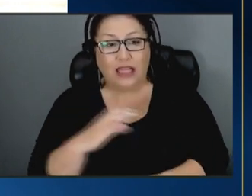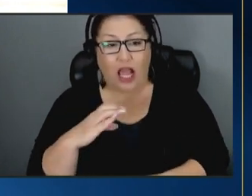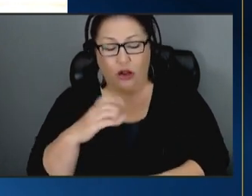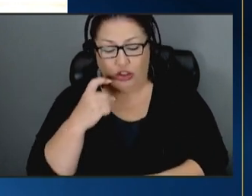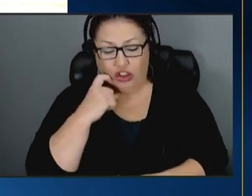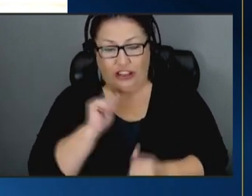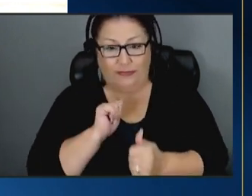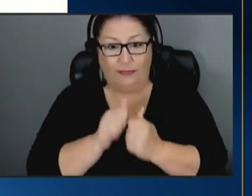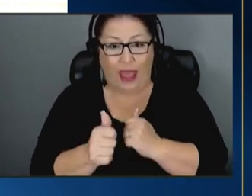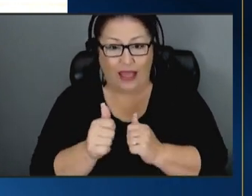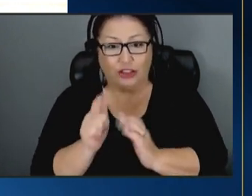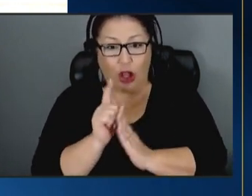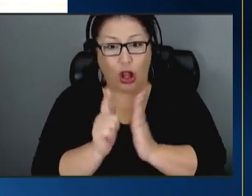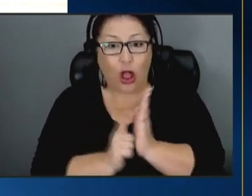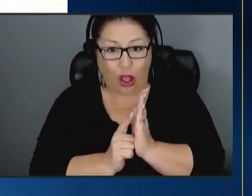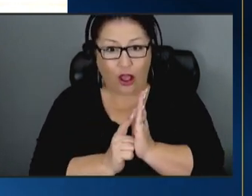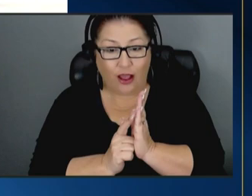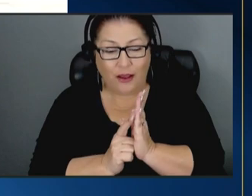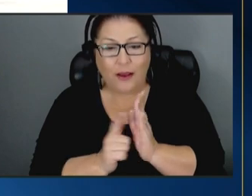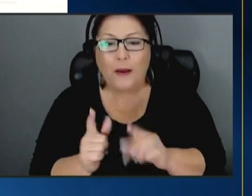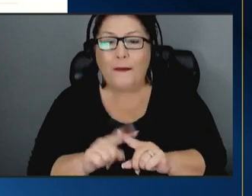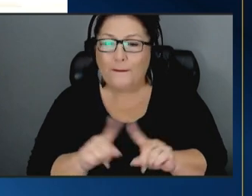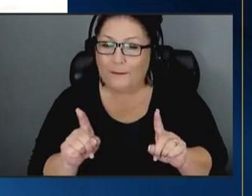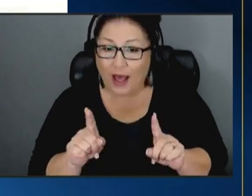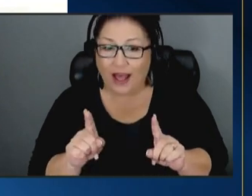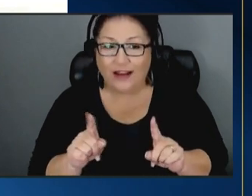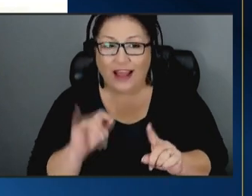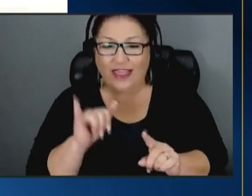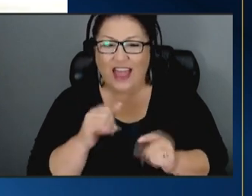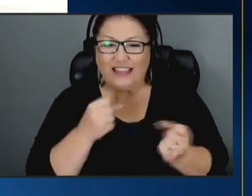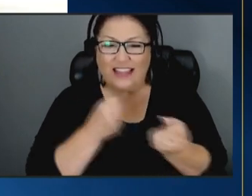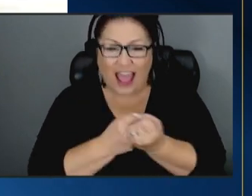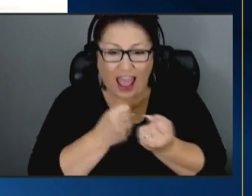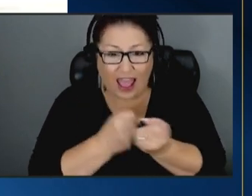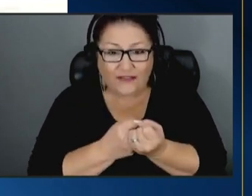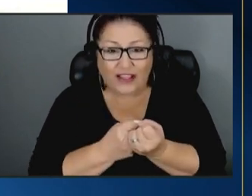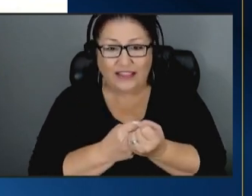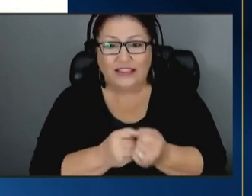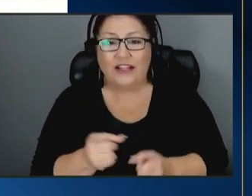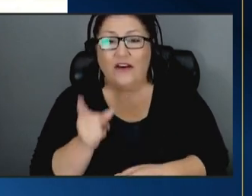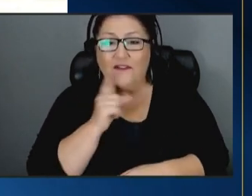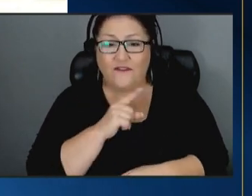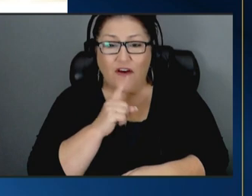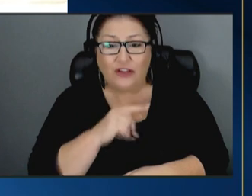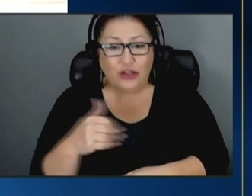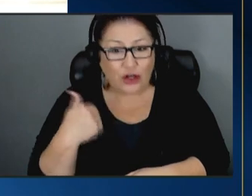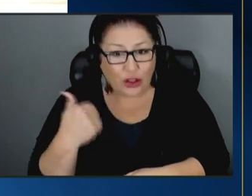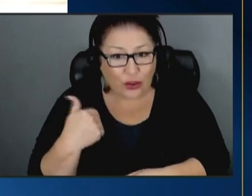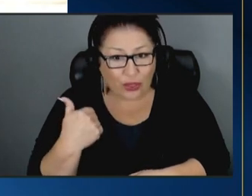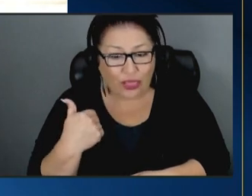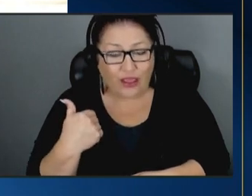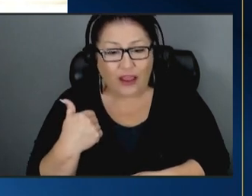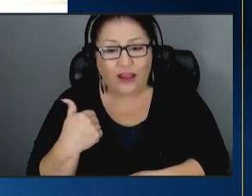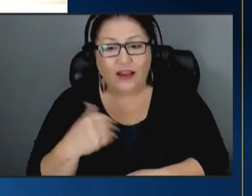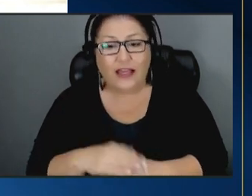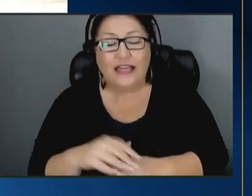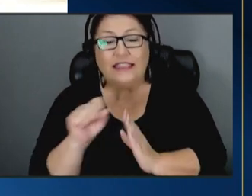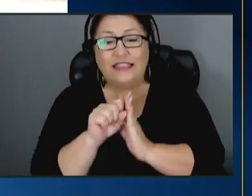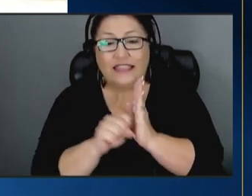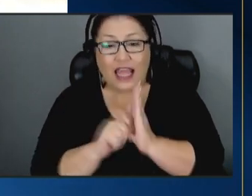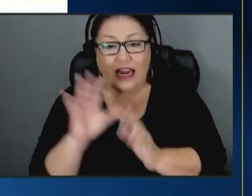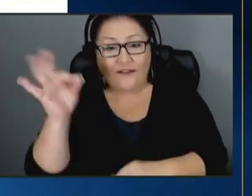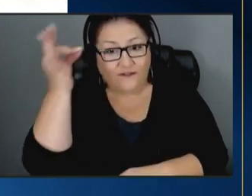the law but it is the advocates foster youth yourselves state and federal